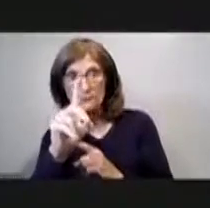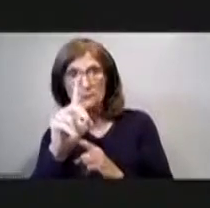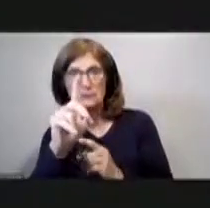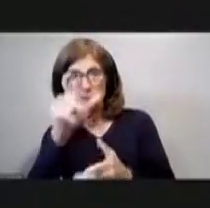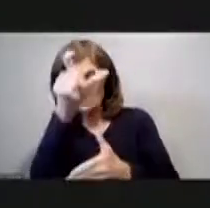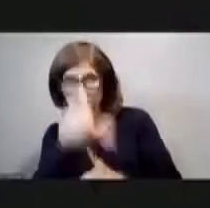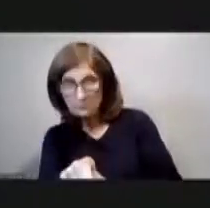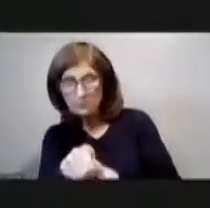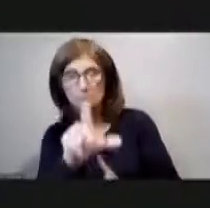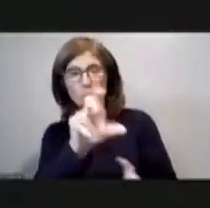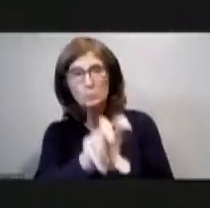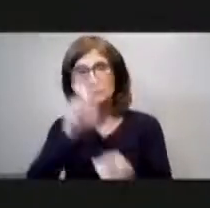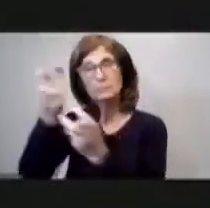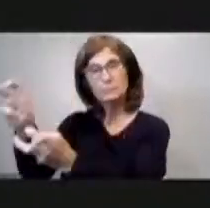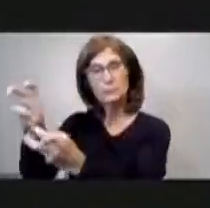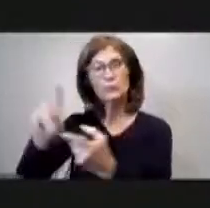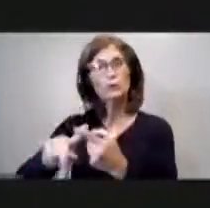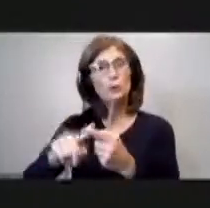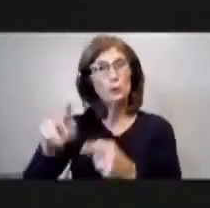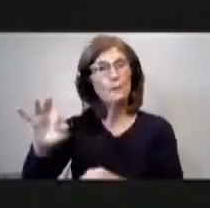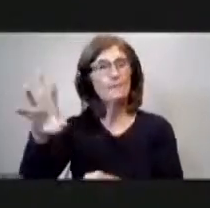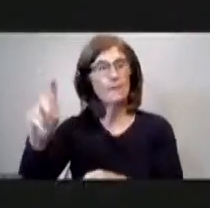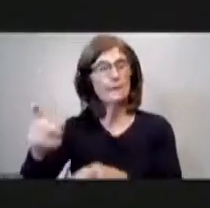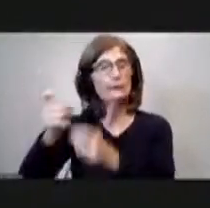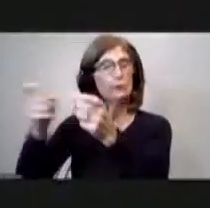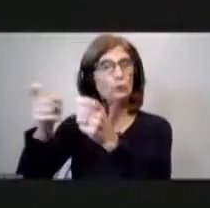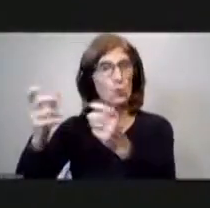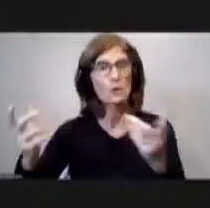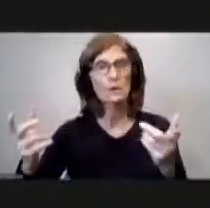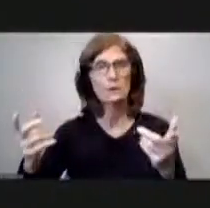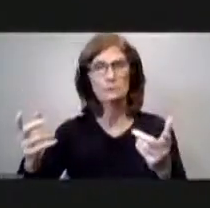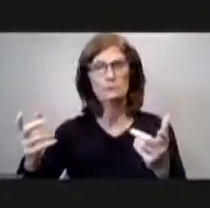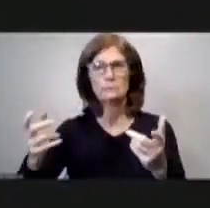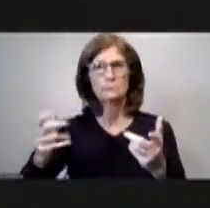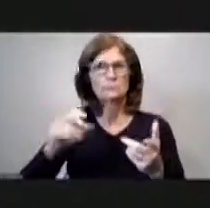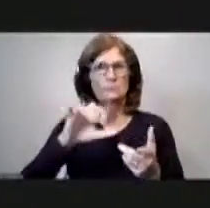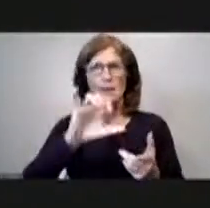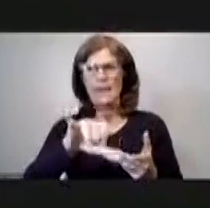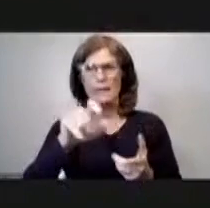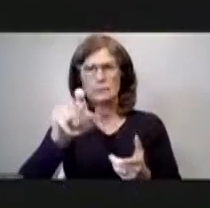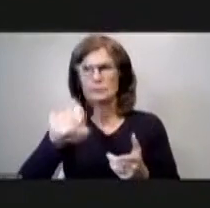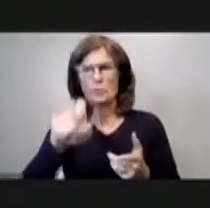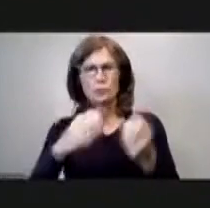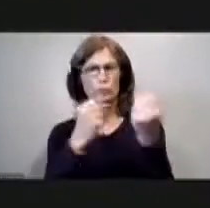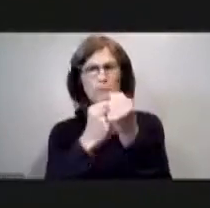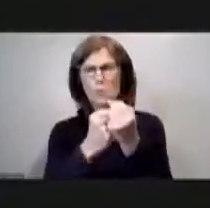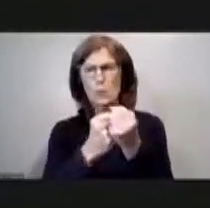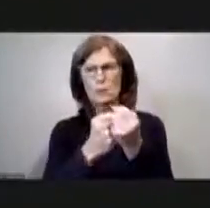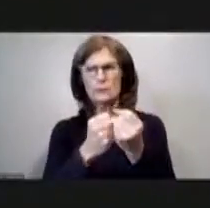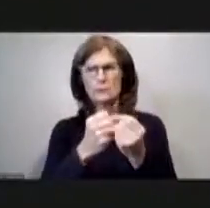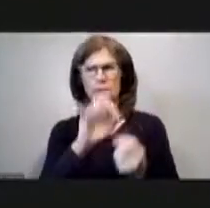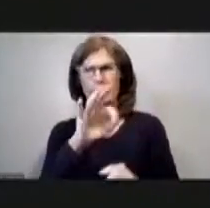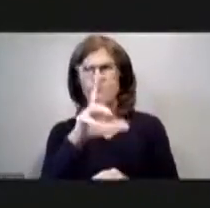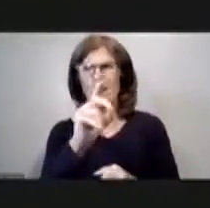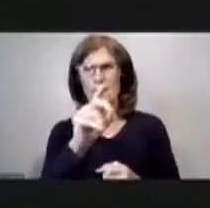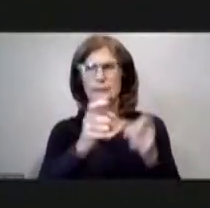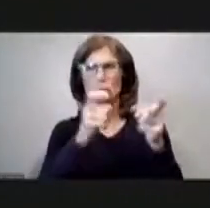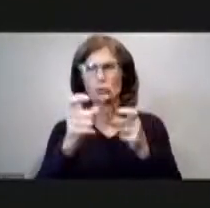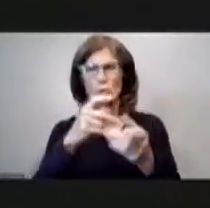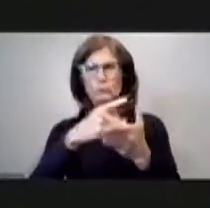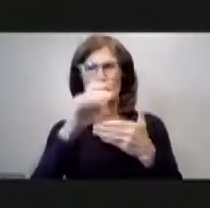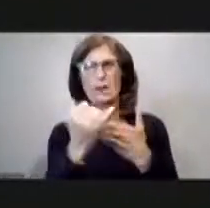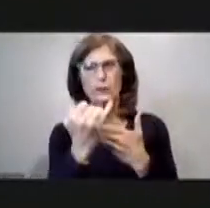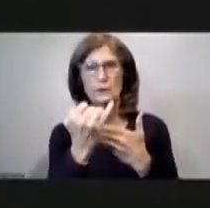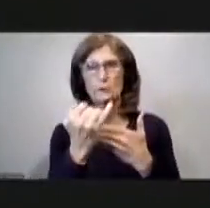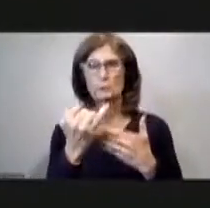you shifted it from the flood control what was there was it earmarked for certain flood control projects and if so